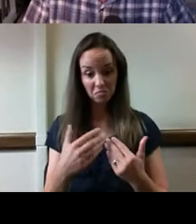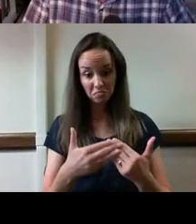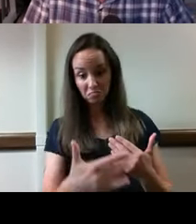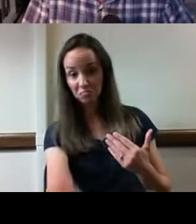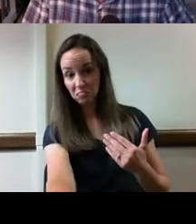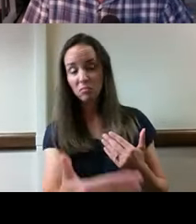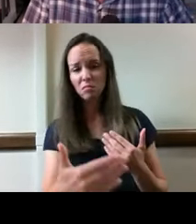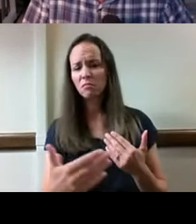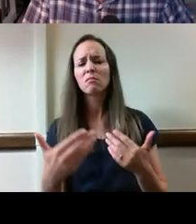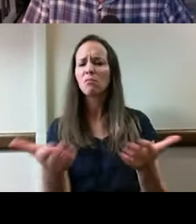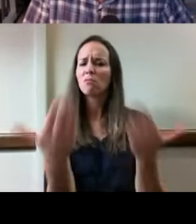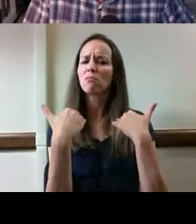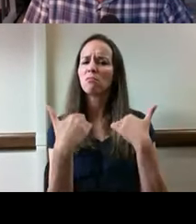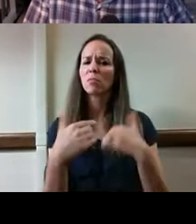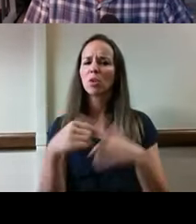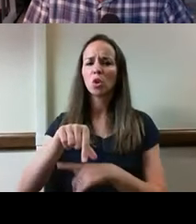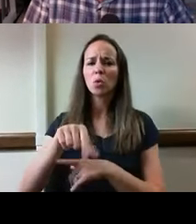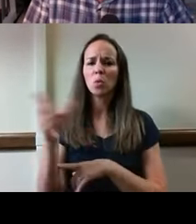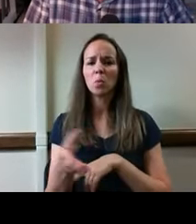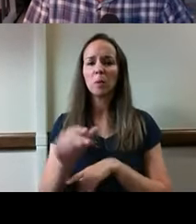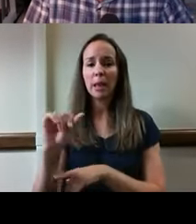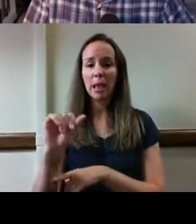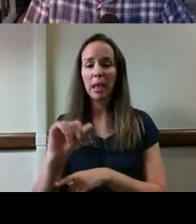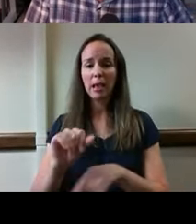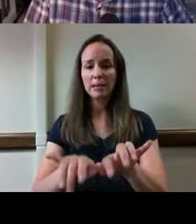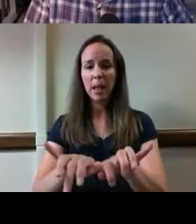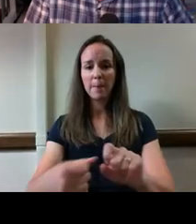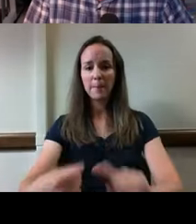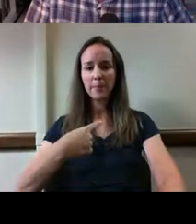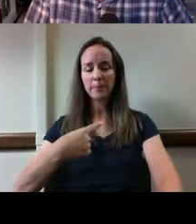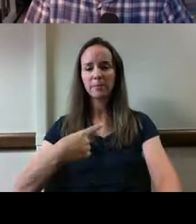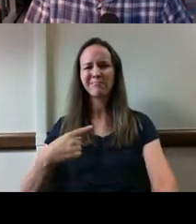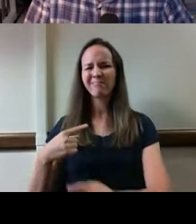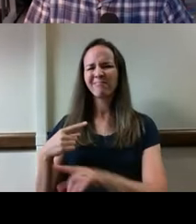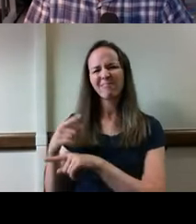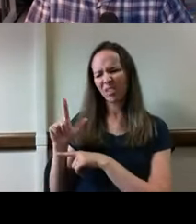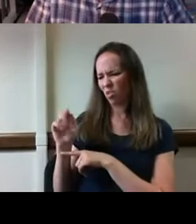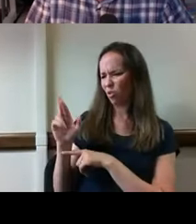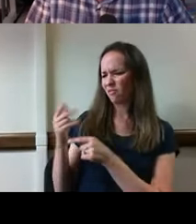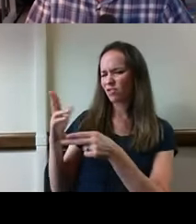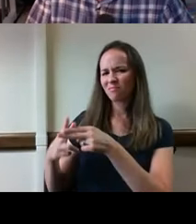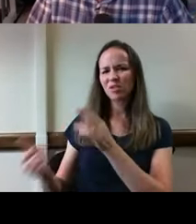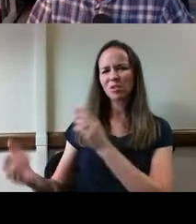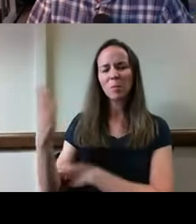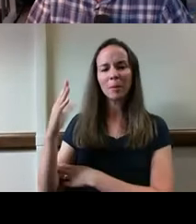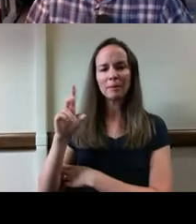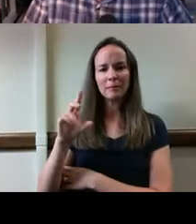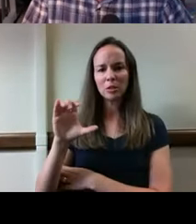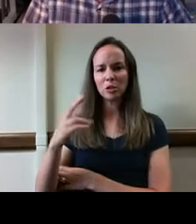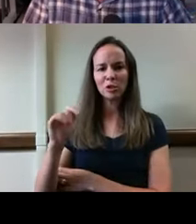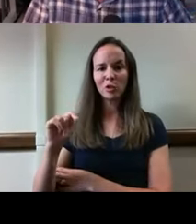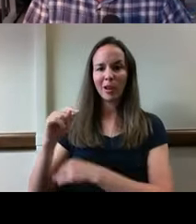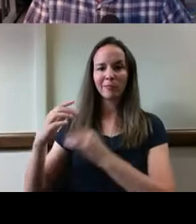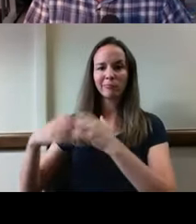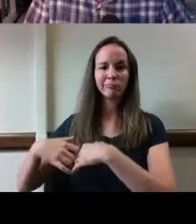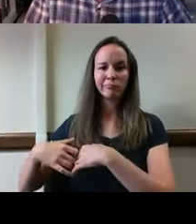please type it into the Q and A box. As Laura said, it looks like the chat box may have been disabled this morning. From